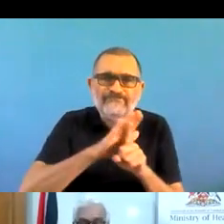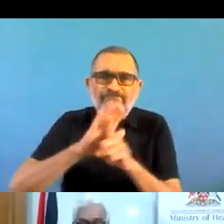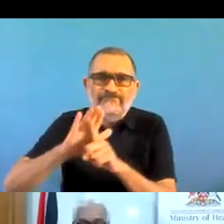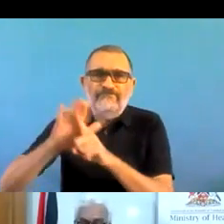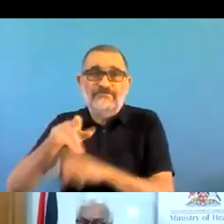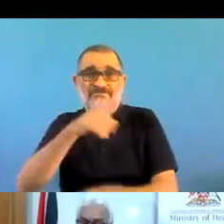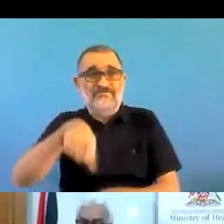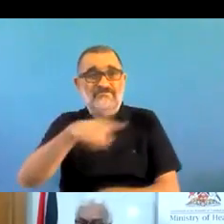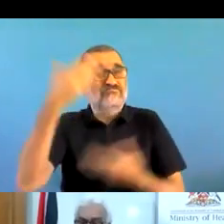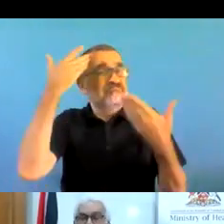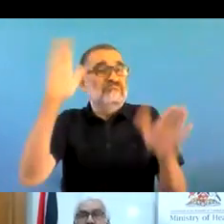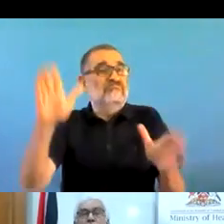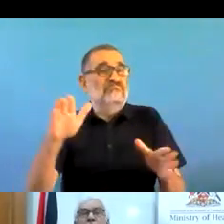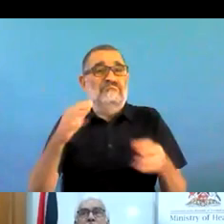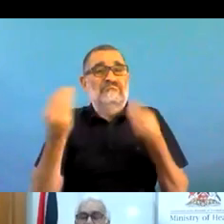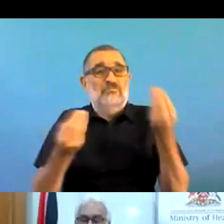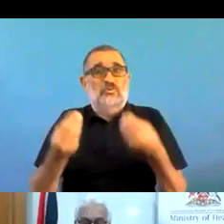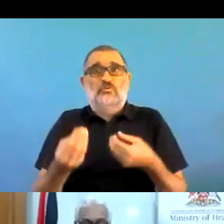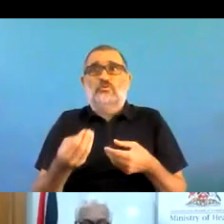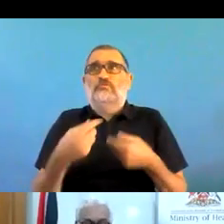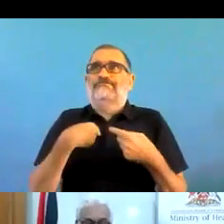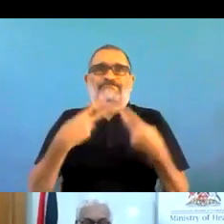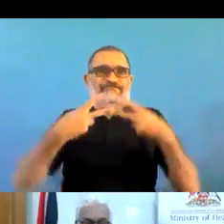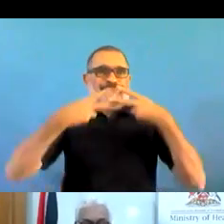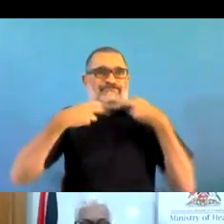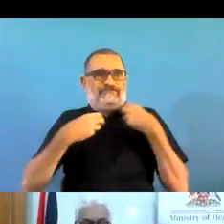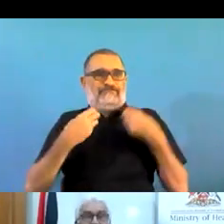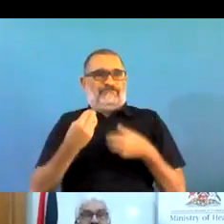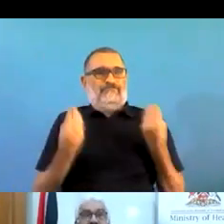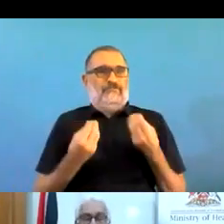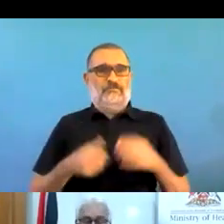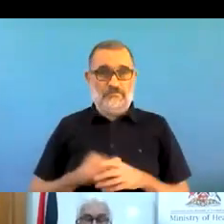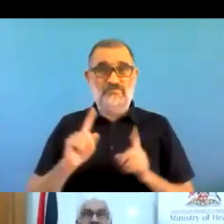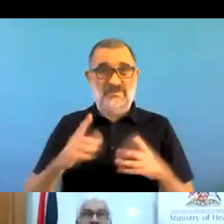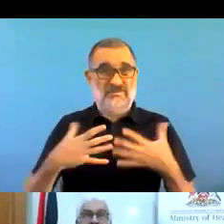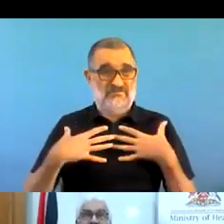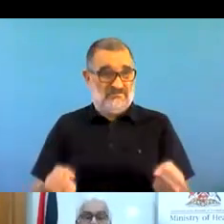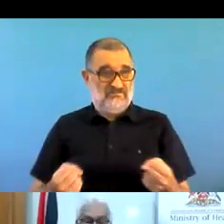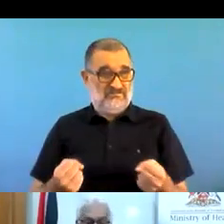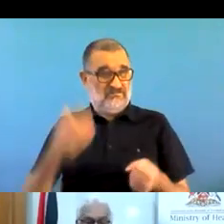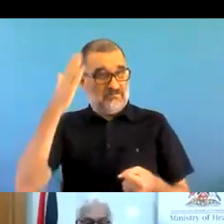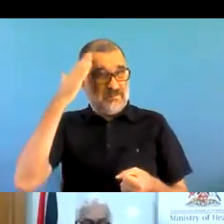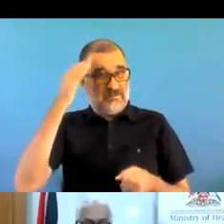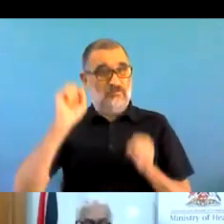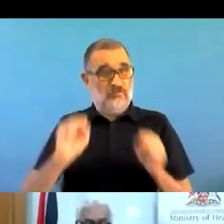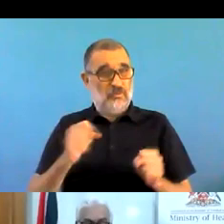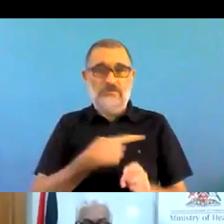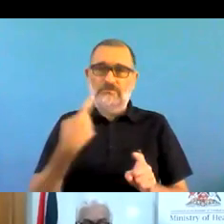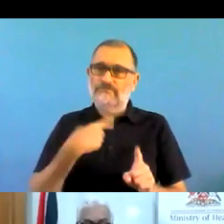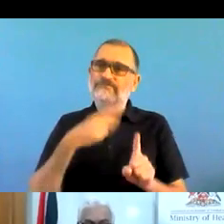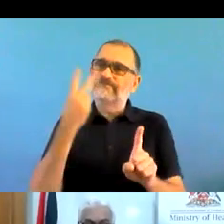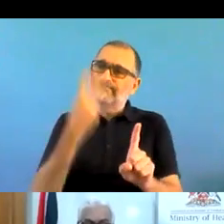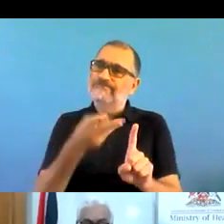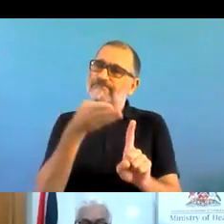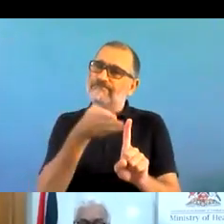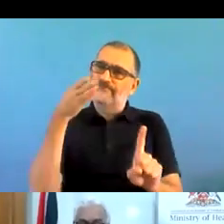that the normal stressors, the normal response to stressors are fear and et cetera. It's listed there in the